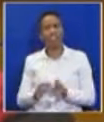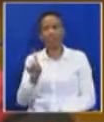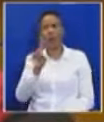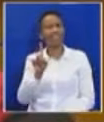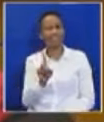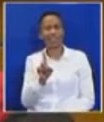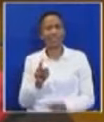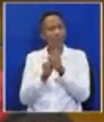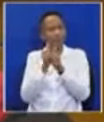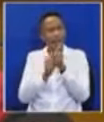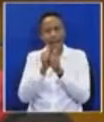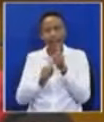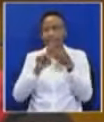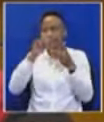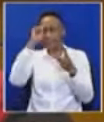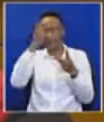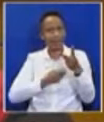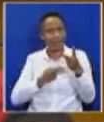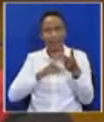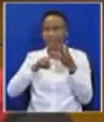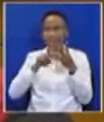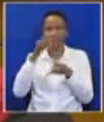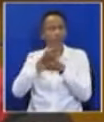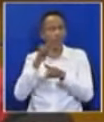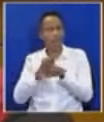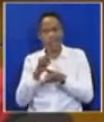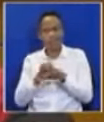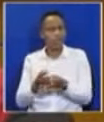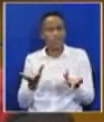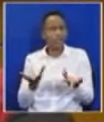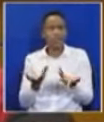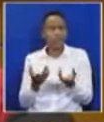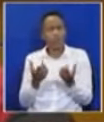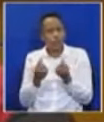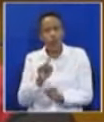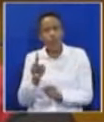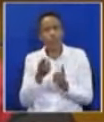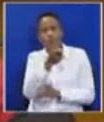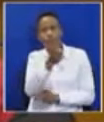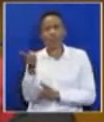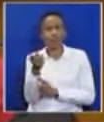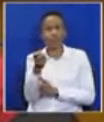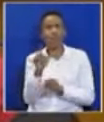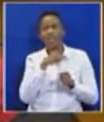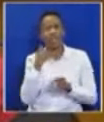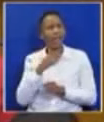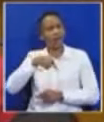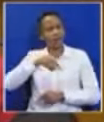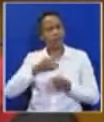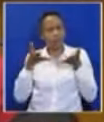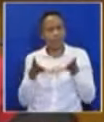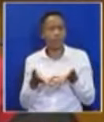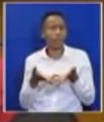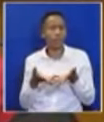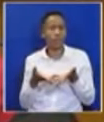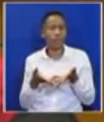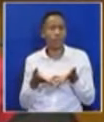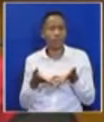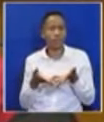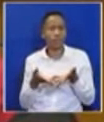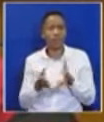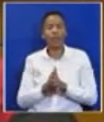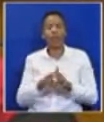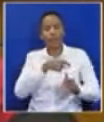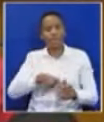our lovers? Why are you killing us like flies? While women feel chained in a country of their own birth, the president